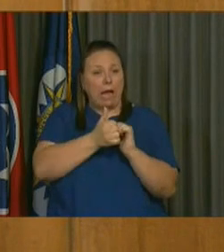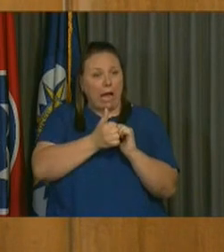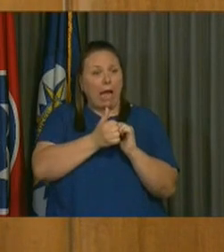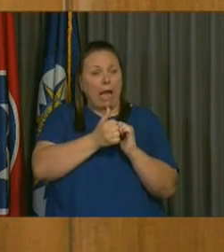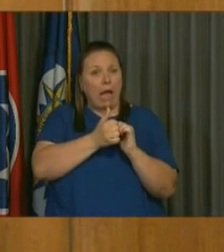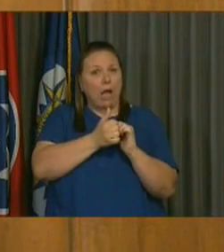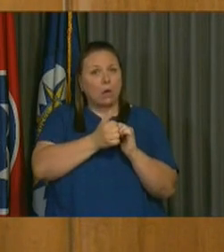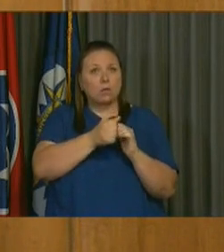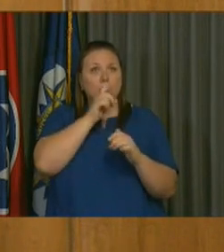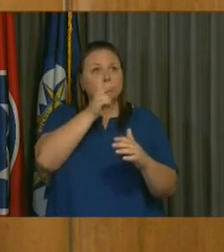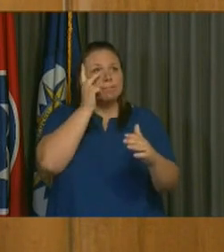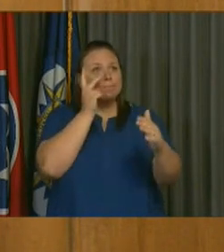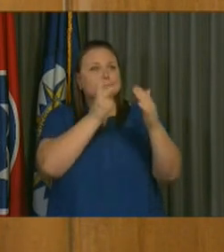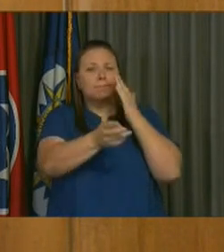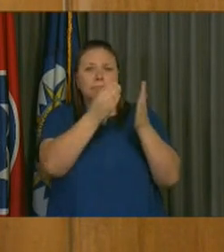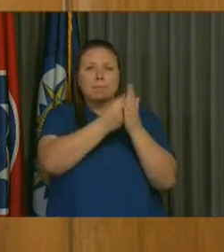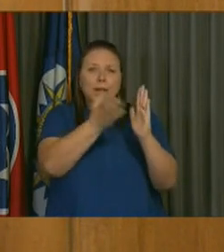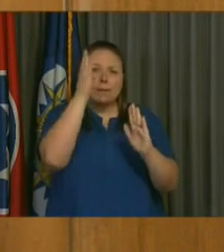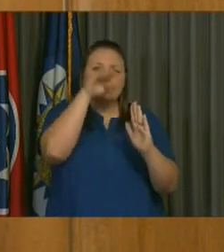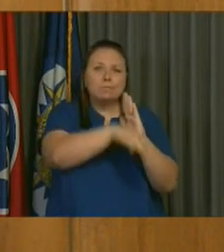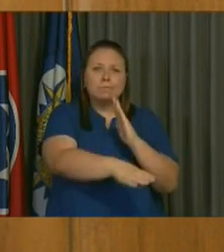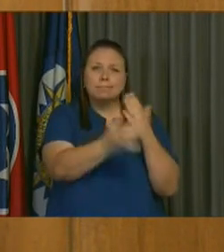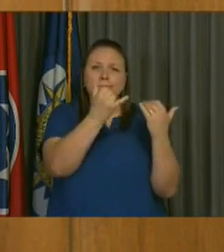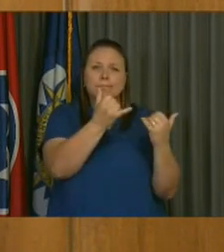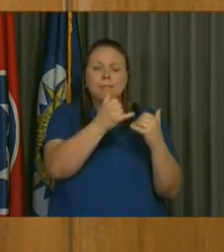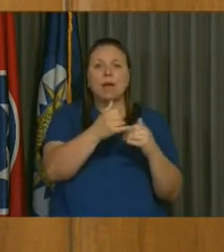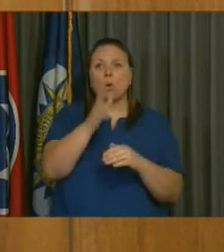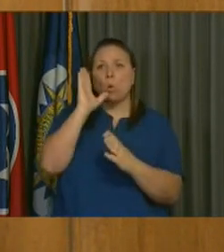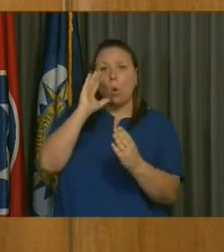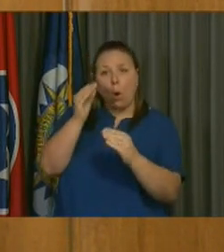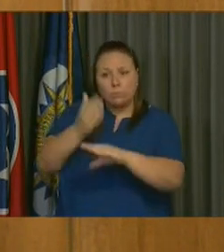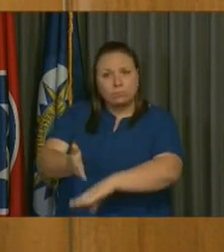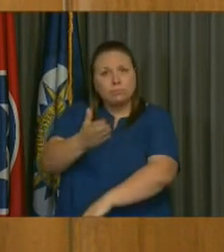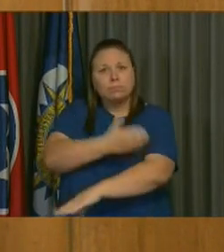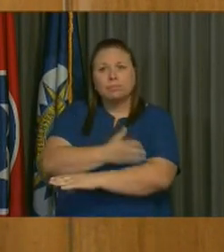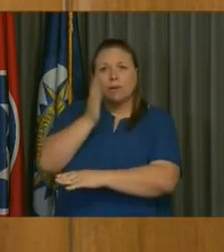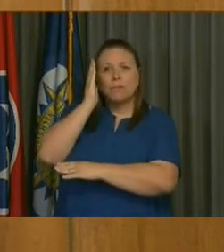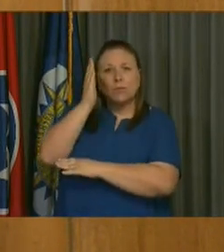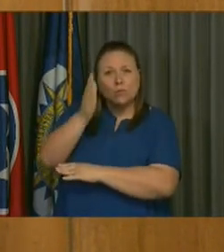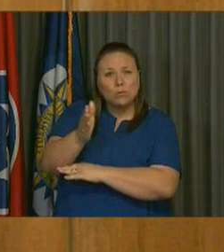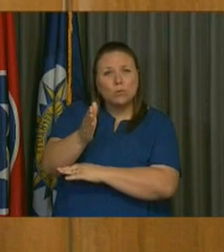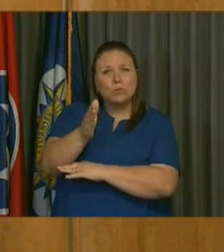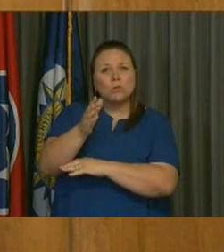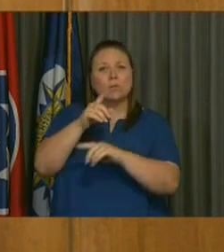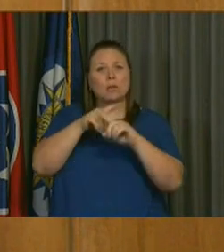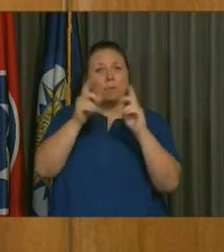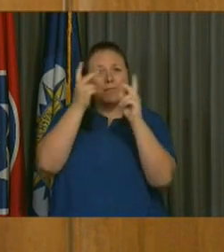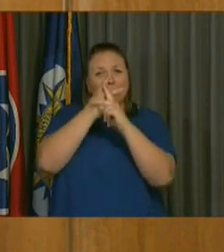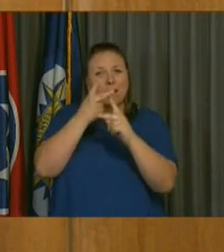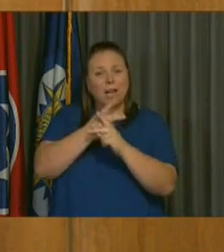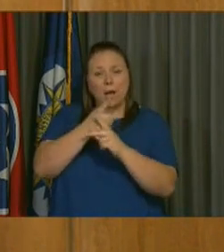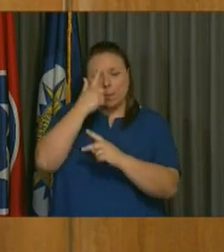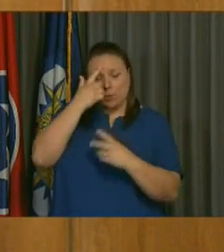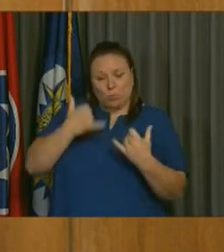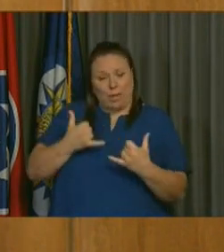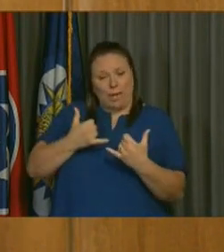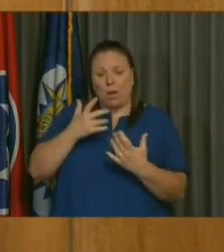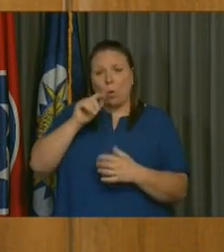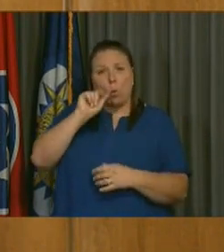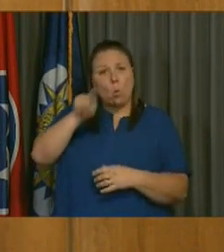we accurately forecast revenue declines now and hopefully recoveries in the future when we're just a few weeks into this historic era.